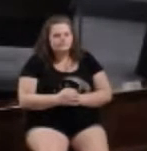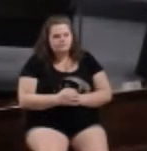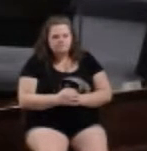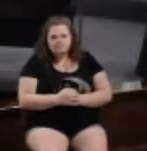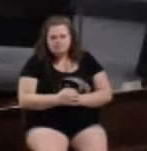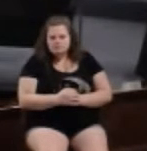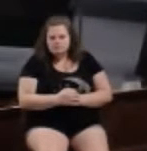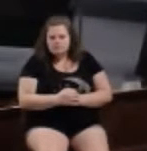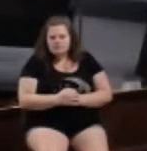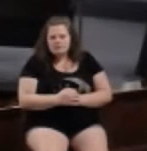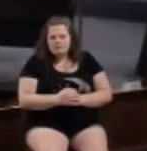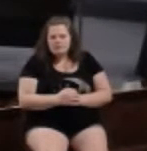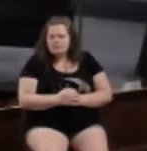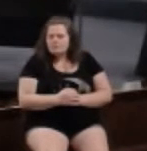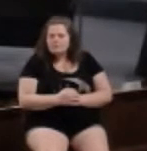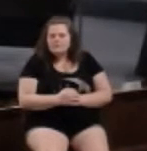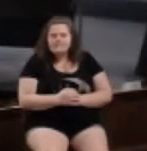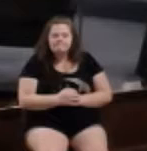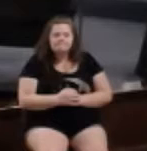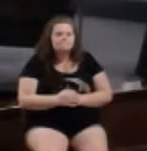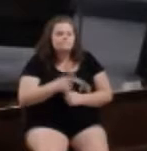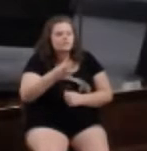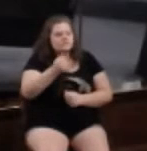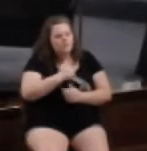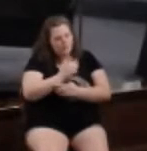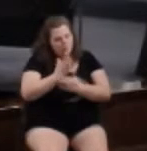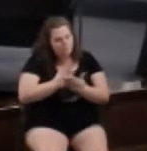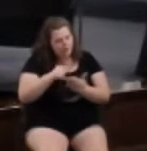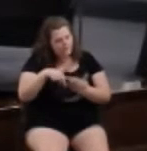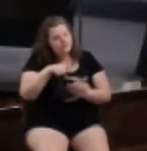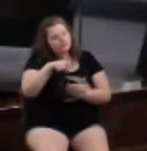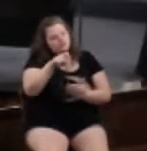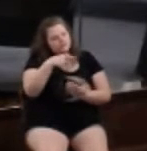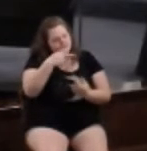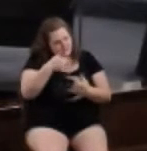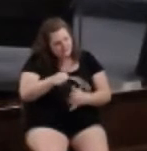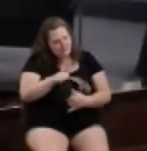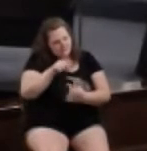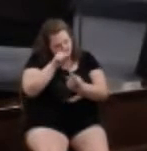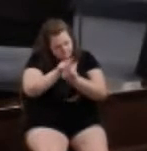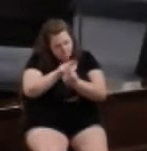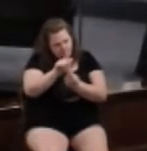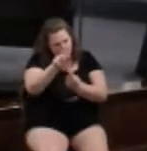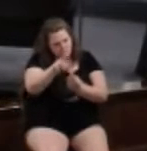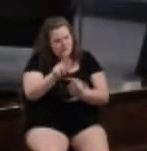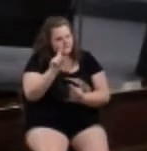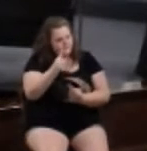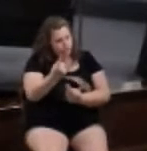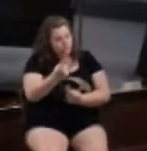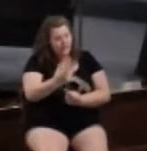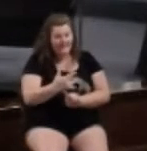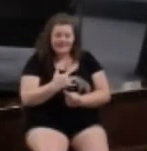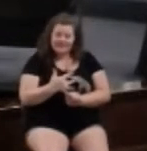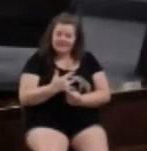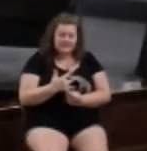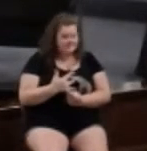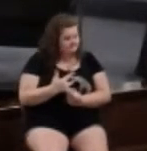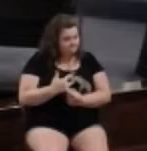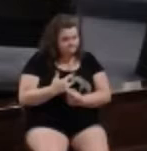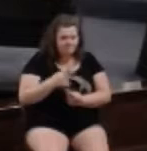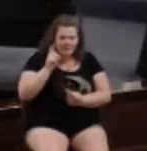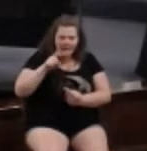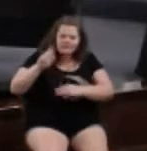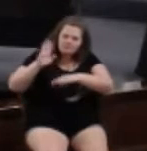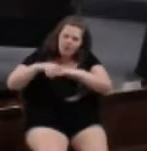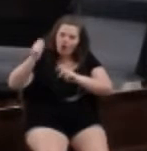Personal leadership is still part of this, and you should still go to them individually first. And if you feel it is necessary for others to go with